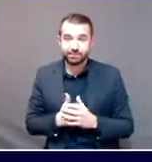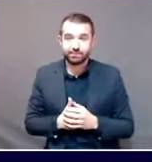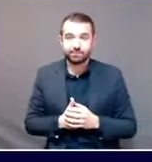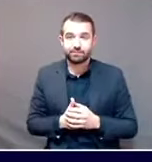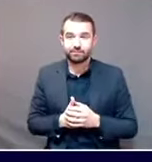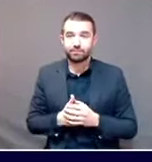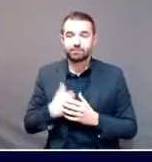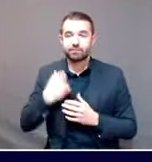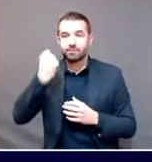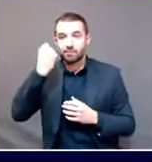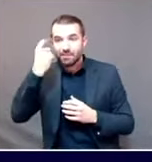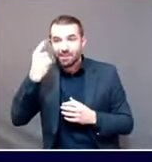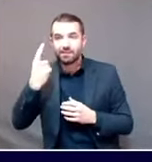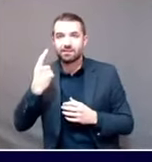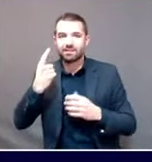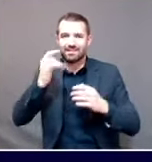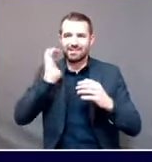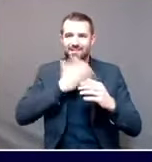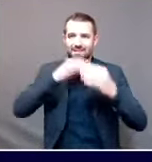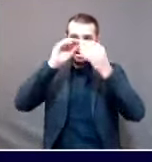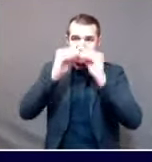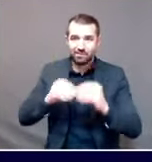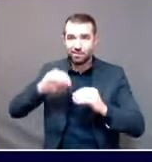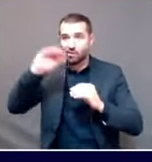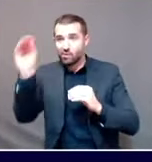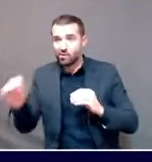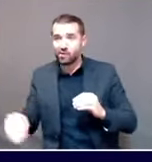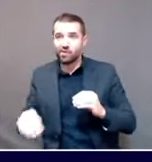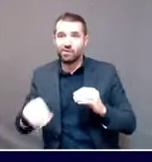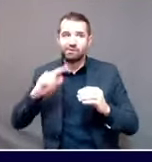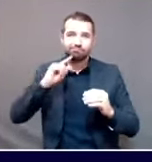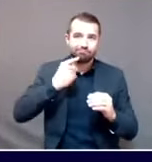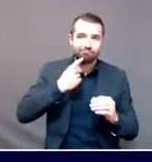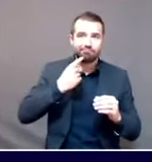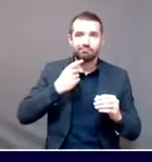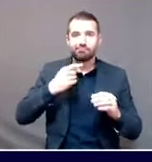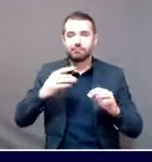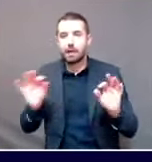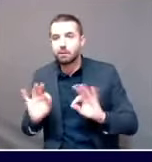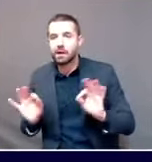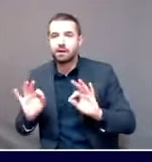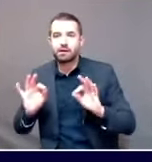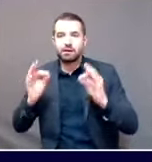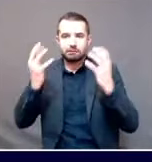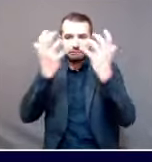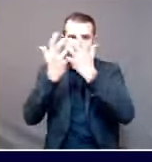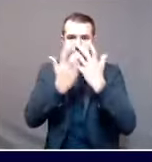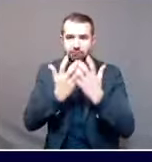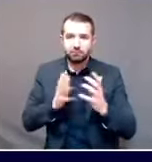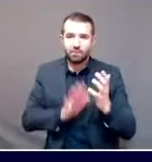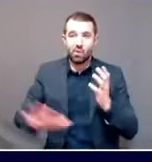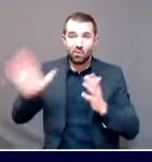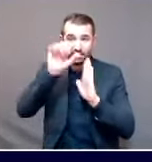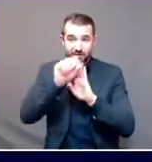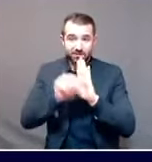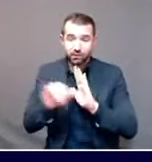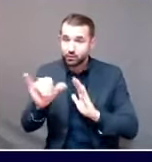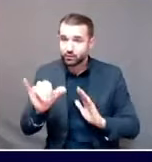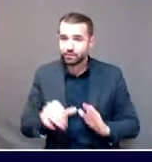in other states. Thank you. I'm going to turn next to Amy Brown at WERU.